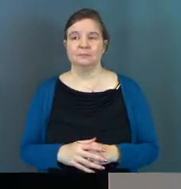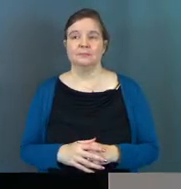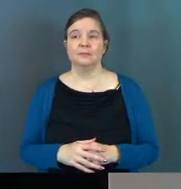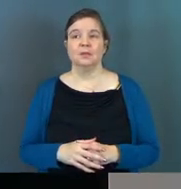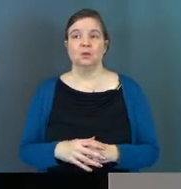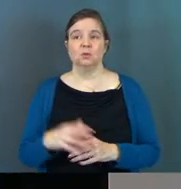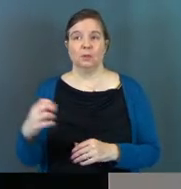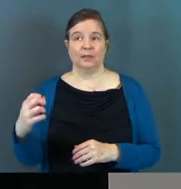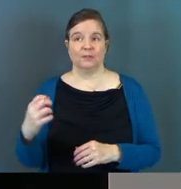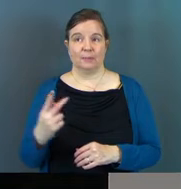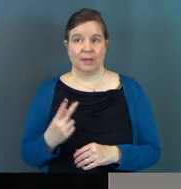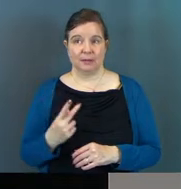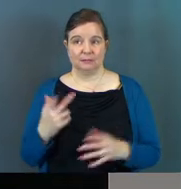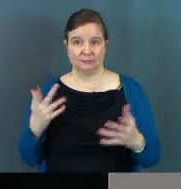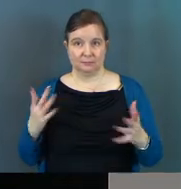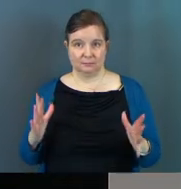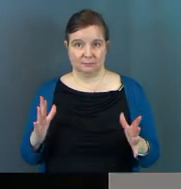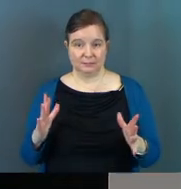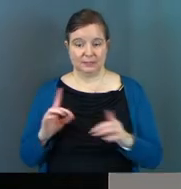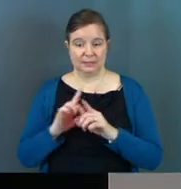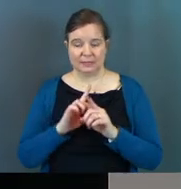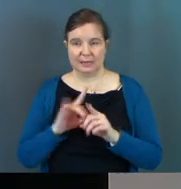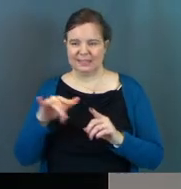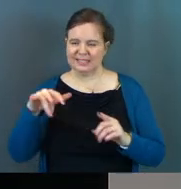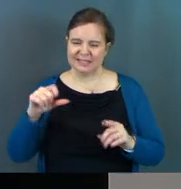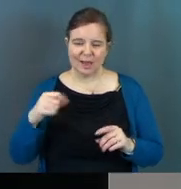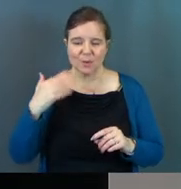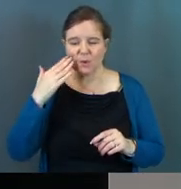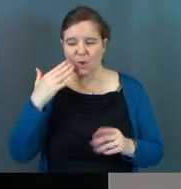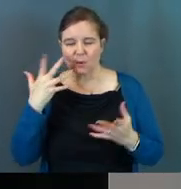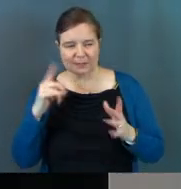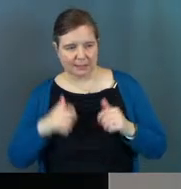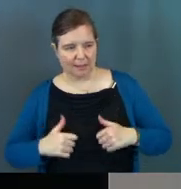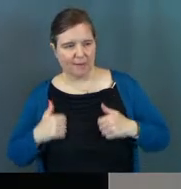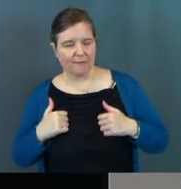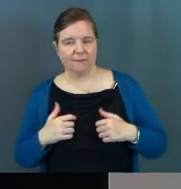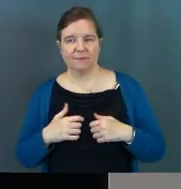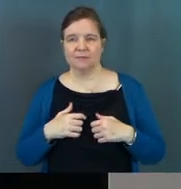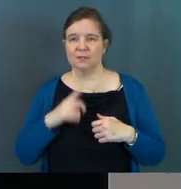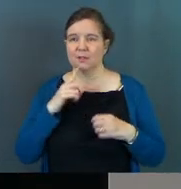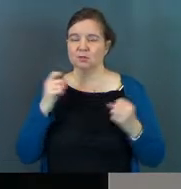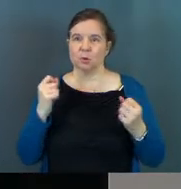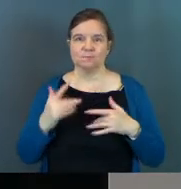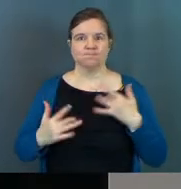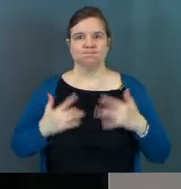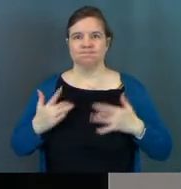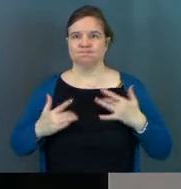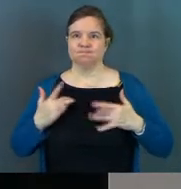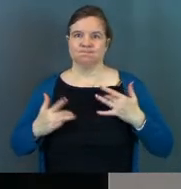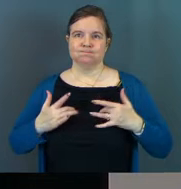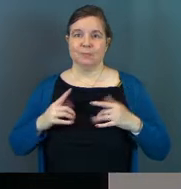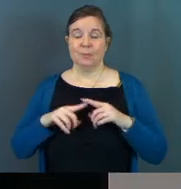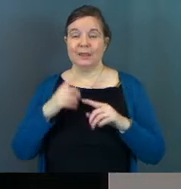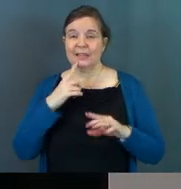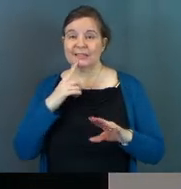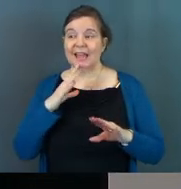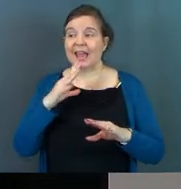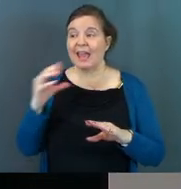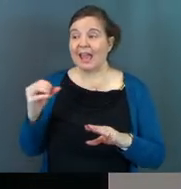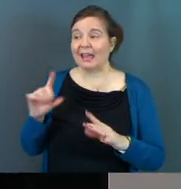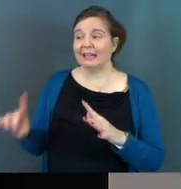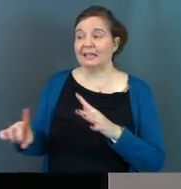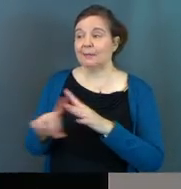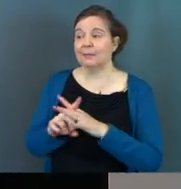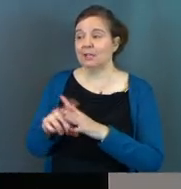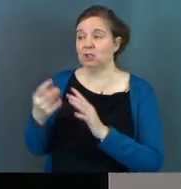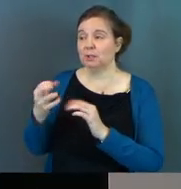So they've come back. Disciples are like, yeah, we know he's alive. They're so pumped. But they say, and